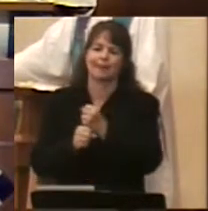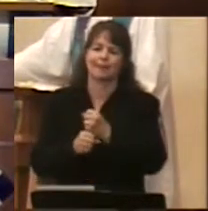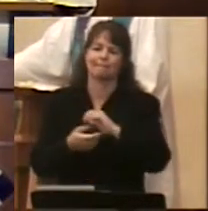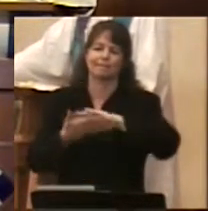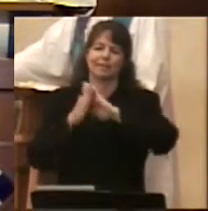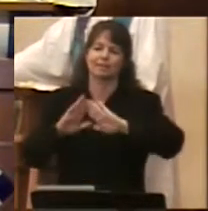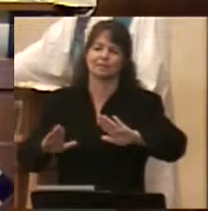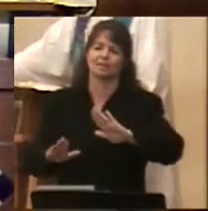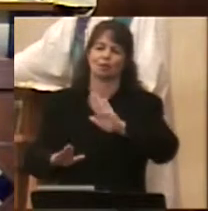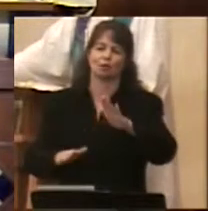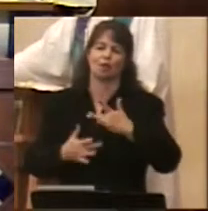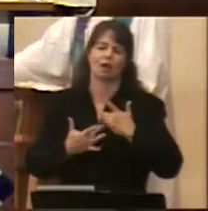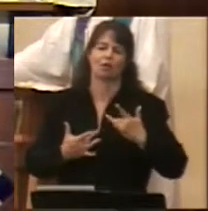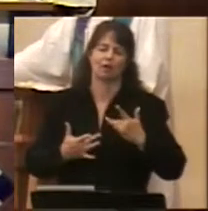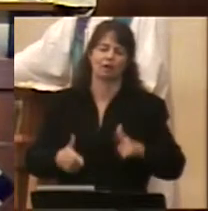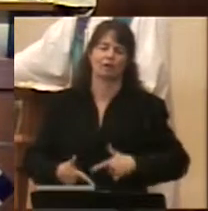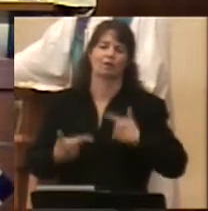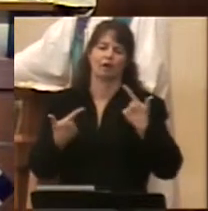in your life.